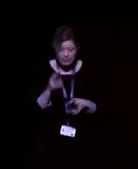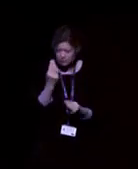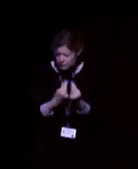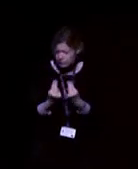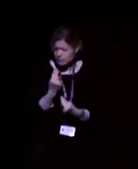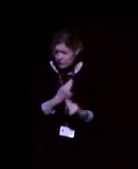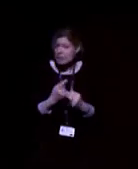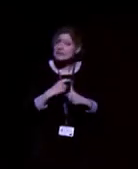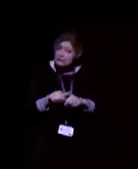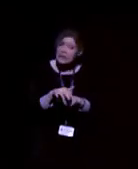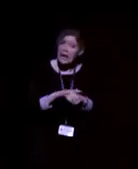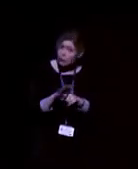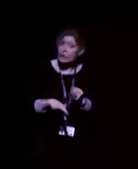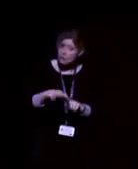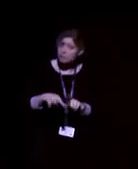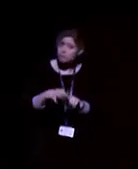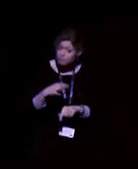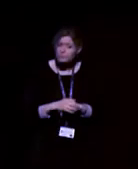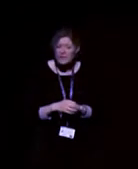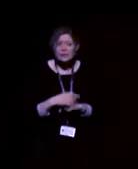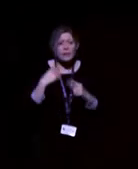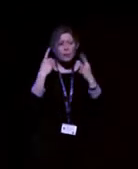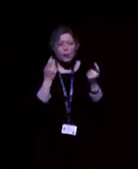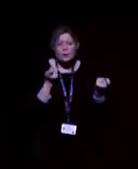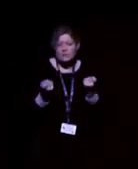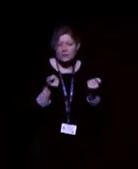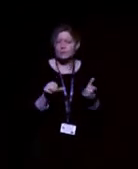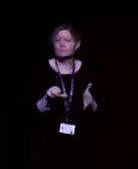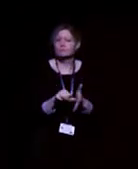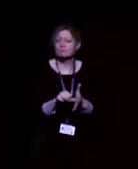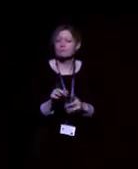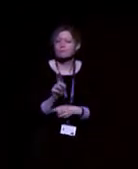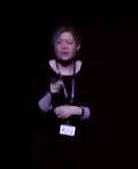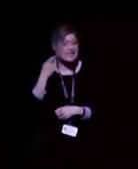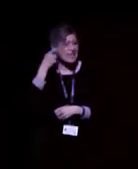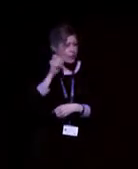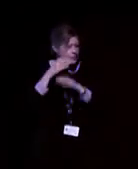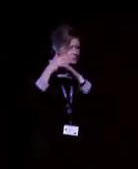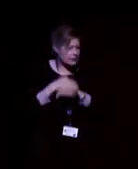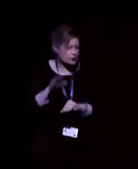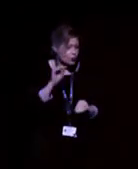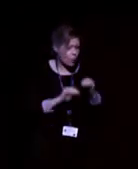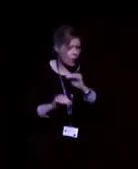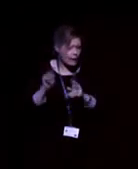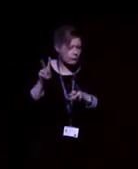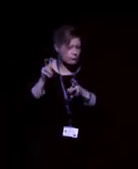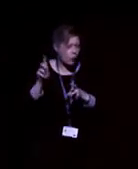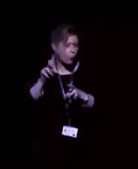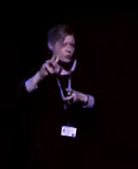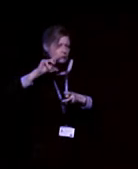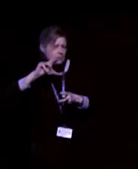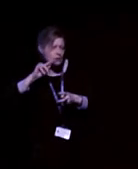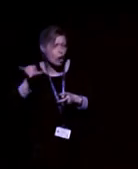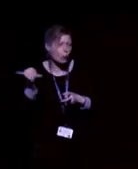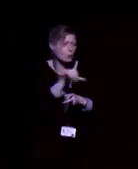developing area. And the problem with noise management is the hearing aid has to distinguish what is speech and what is noise.